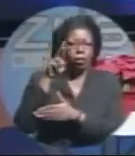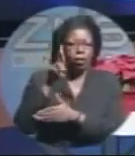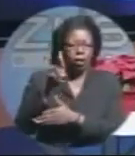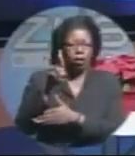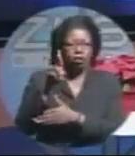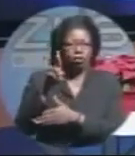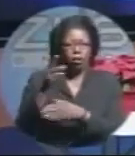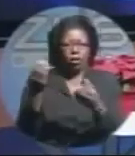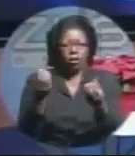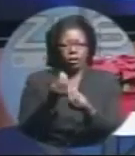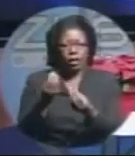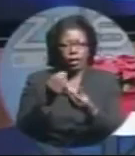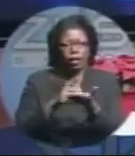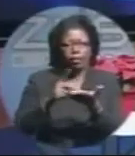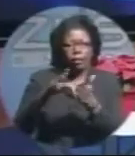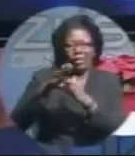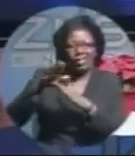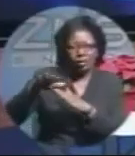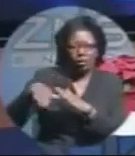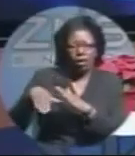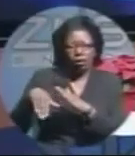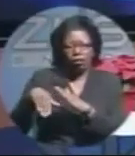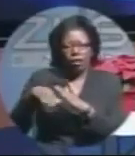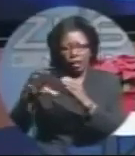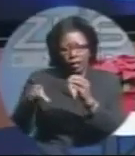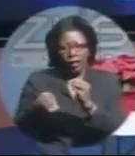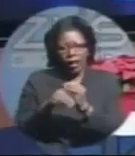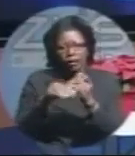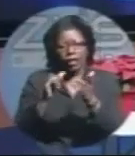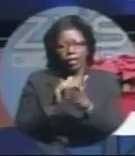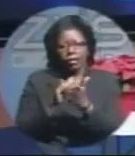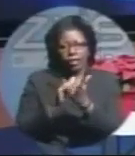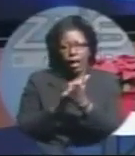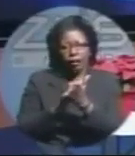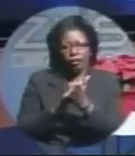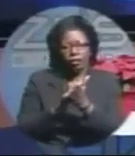payment as yet. However, he added that executives are continuing to work with the government.